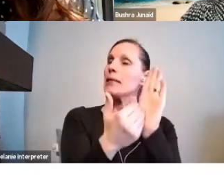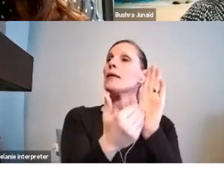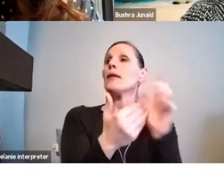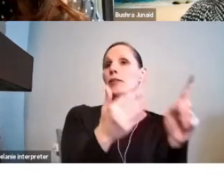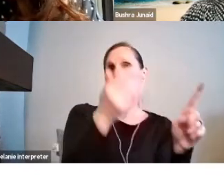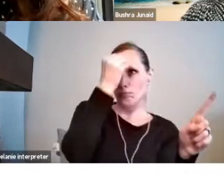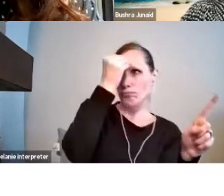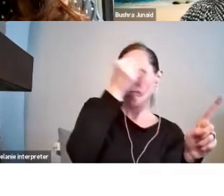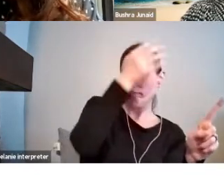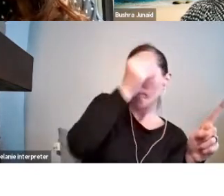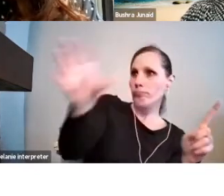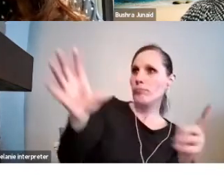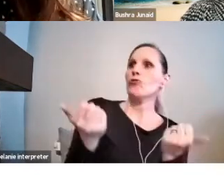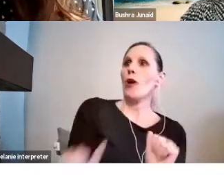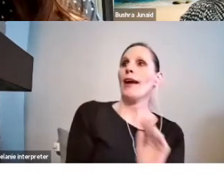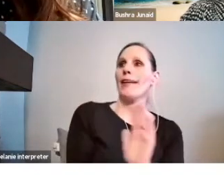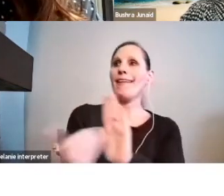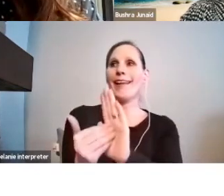assessors.